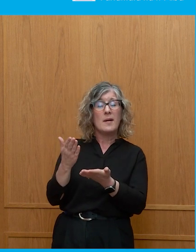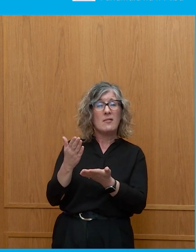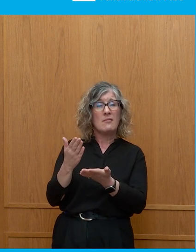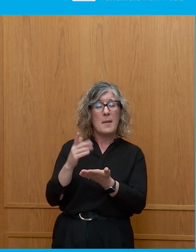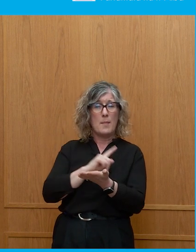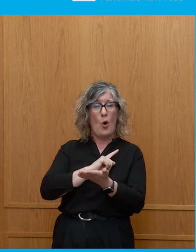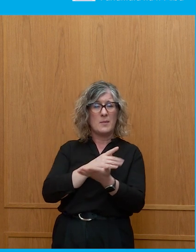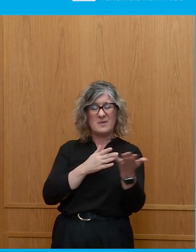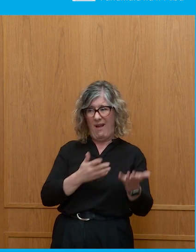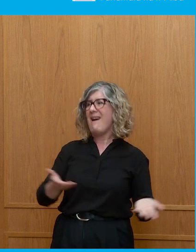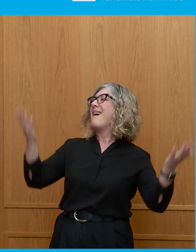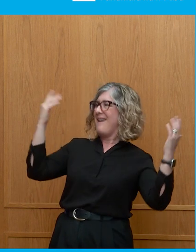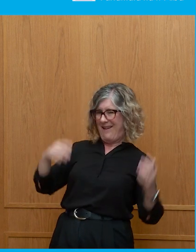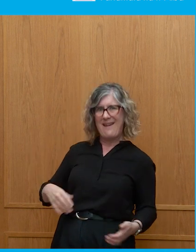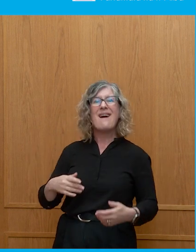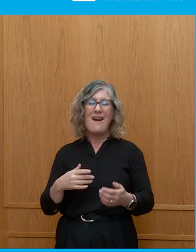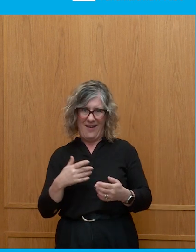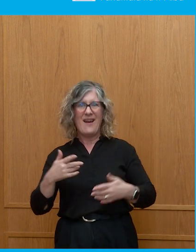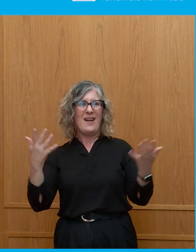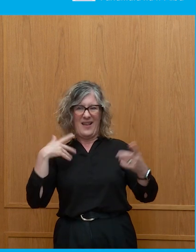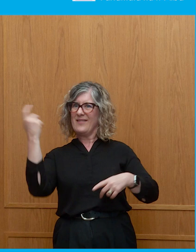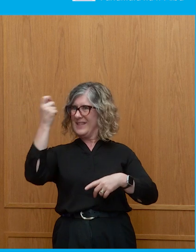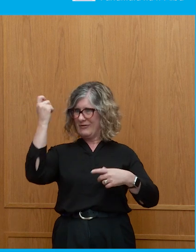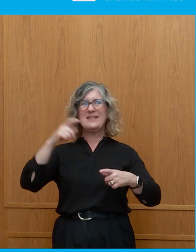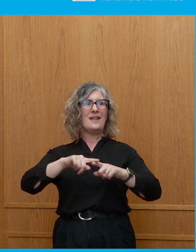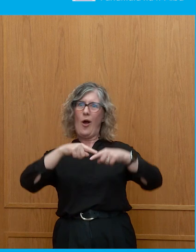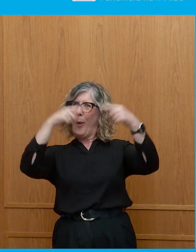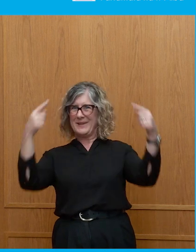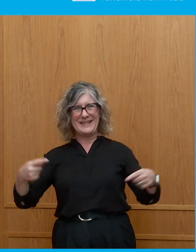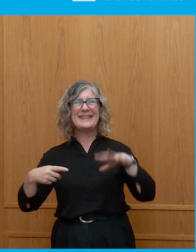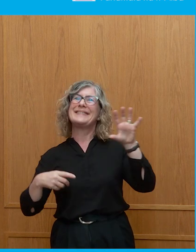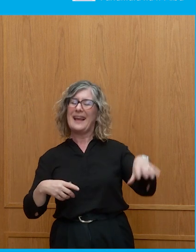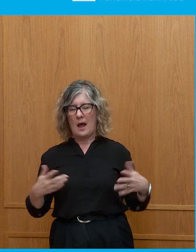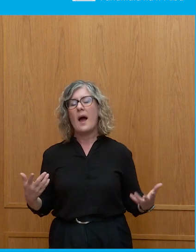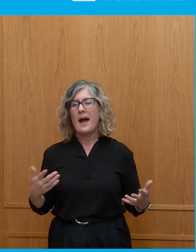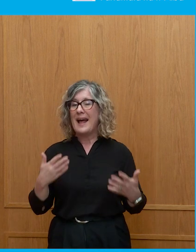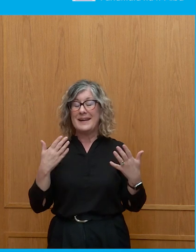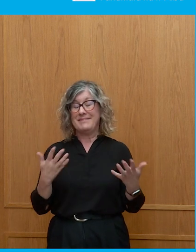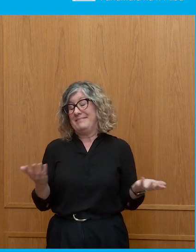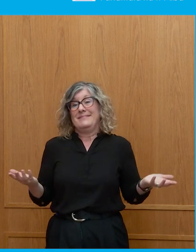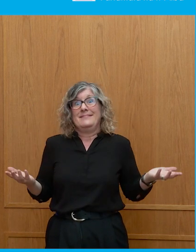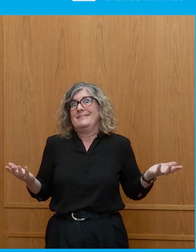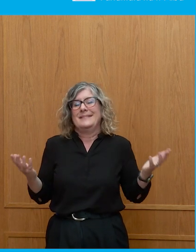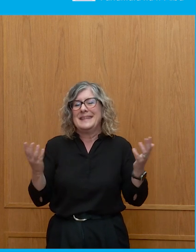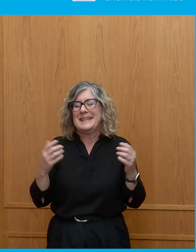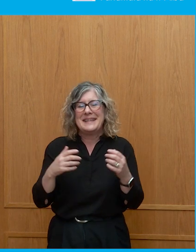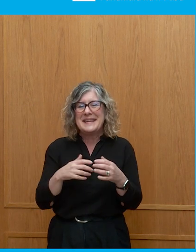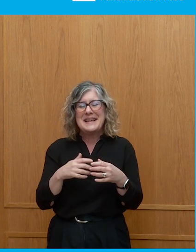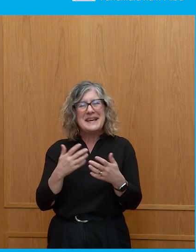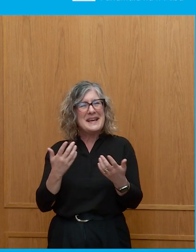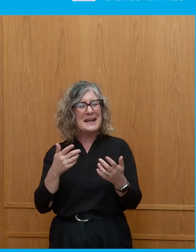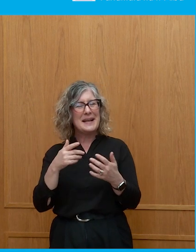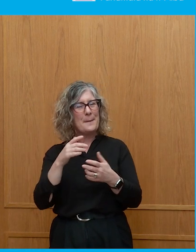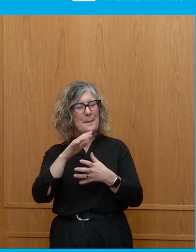completely the opposite side of the populist coin, and is now, you know, creating kind of its own